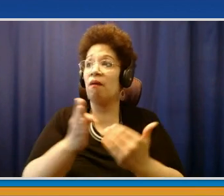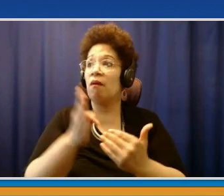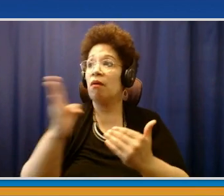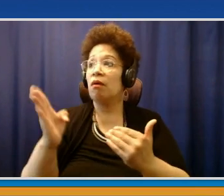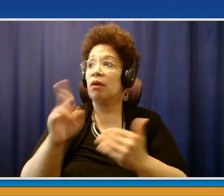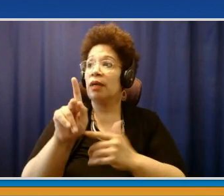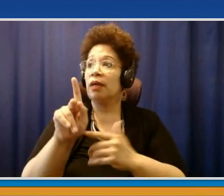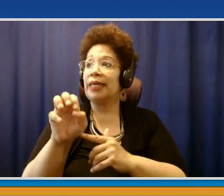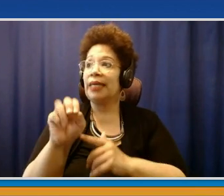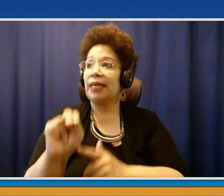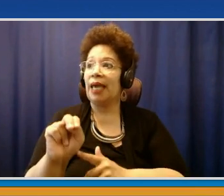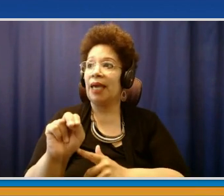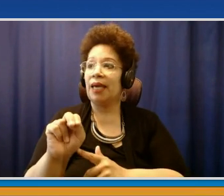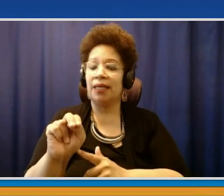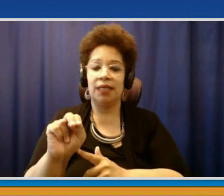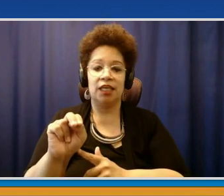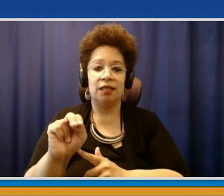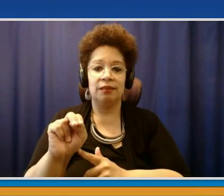programs. Ken.